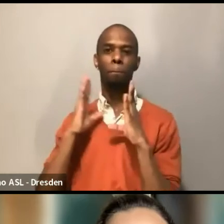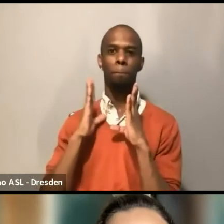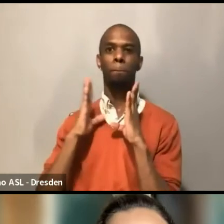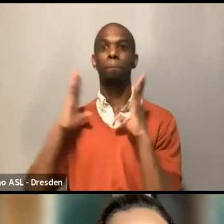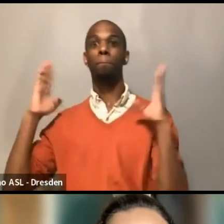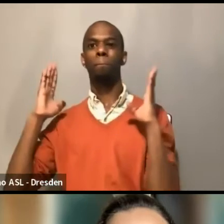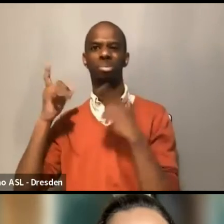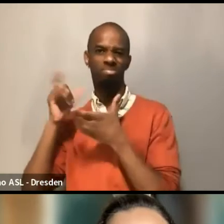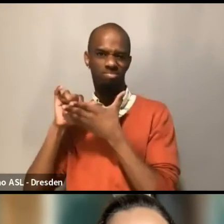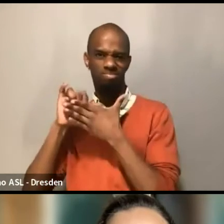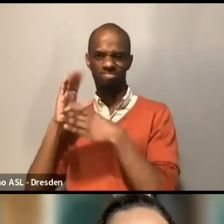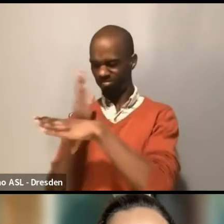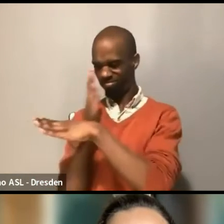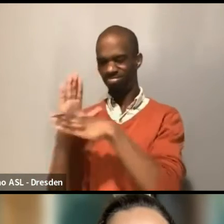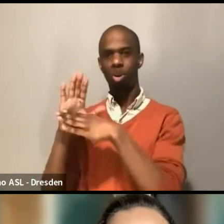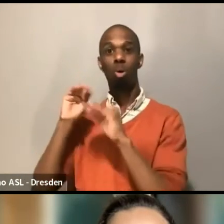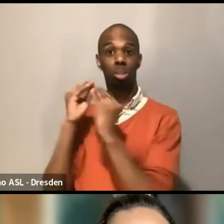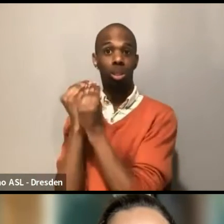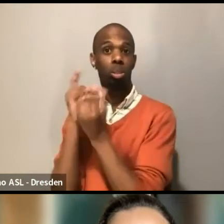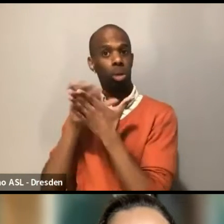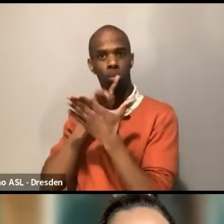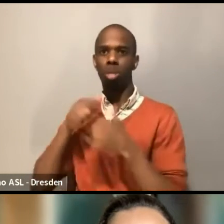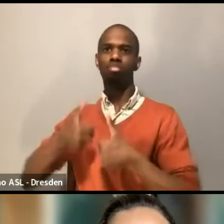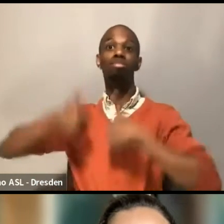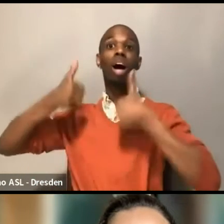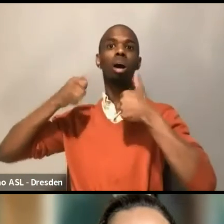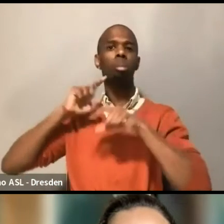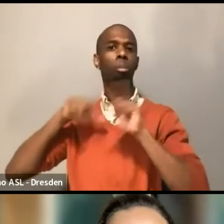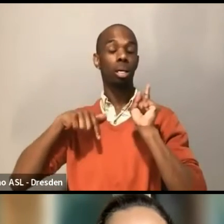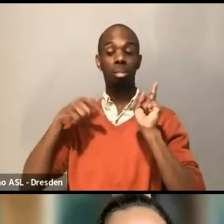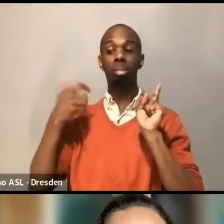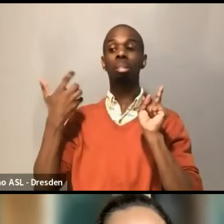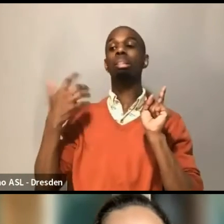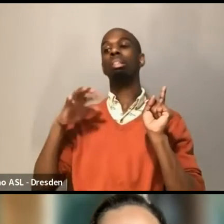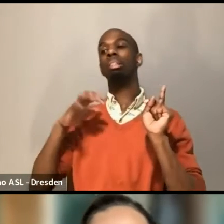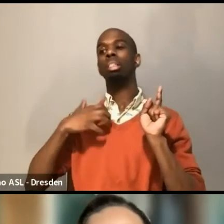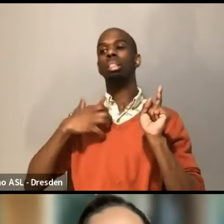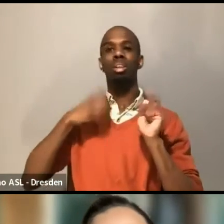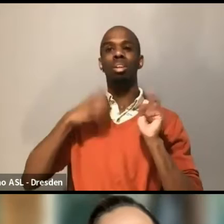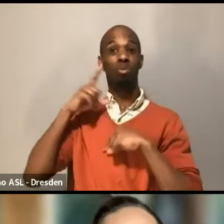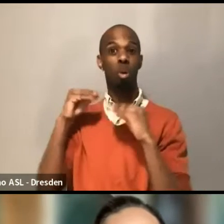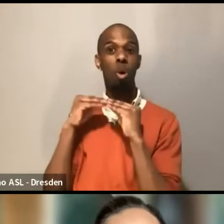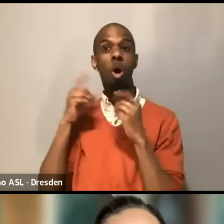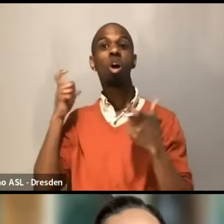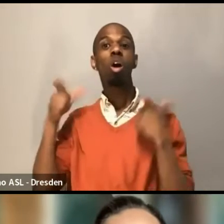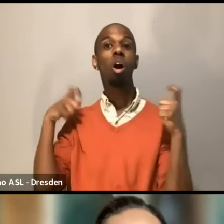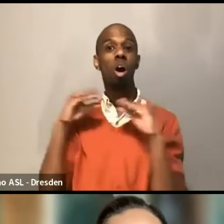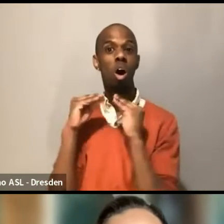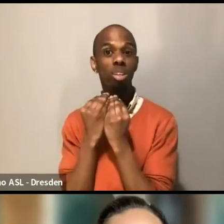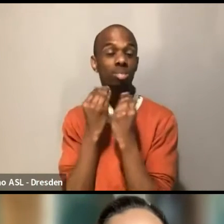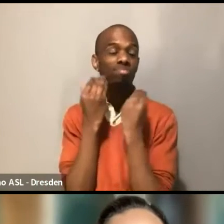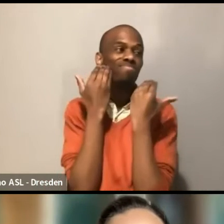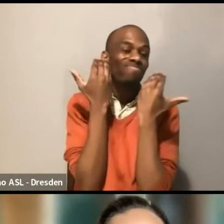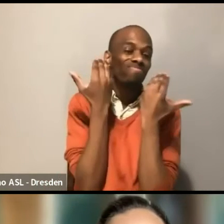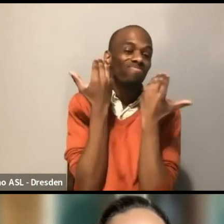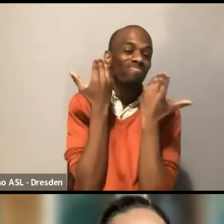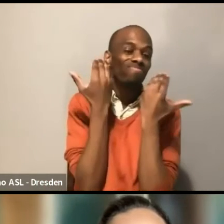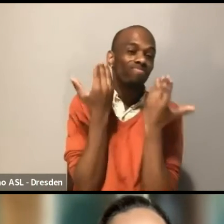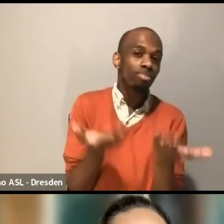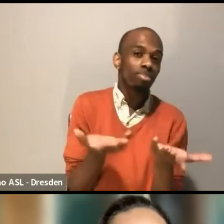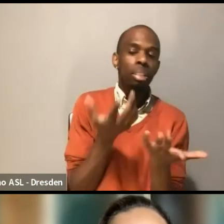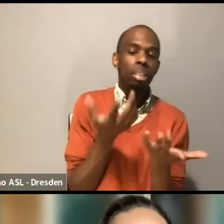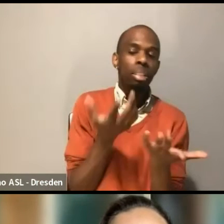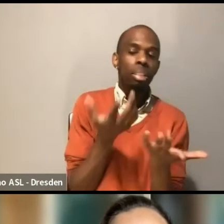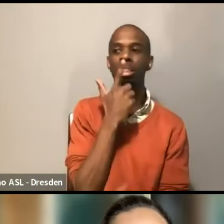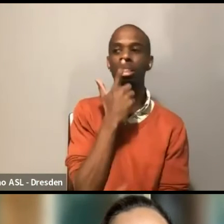organizations, but that's actually up in the air. I think that I know that consistently when folks